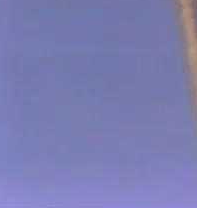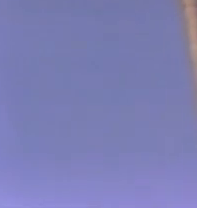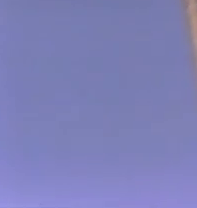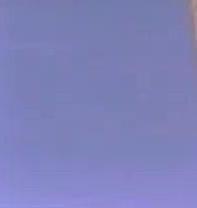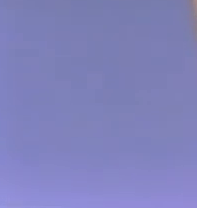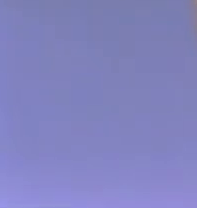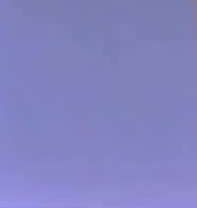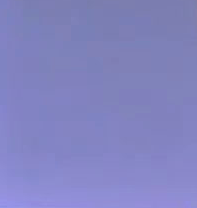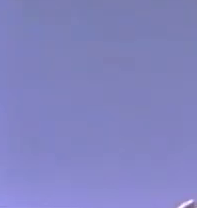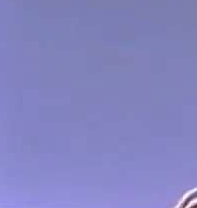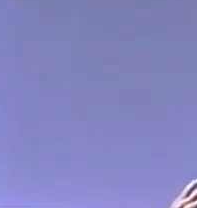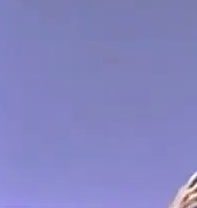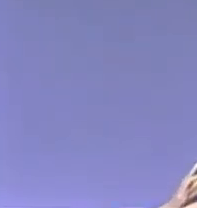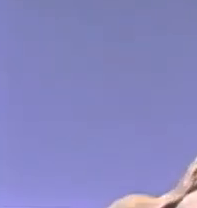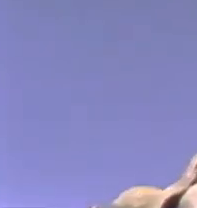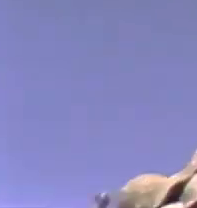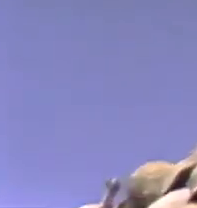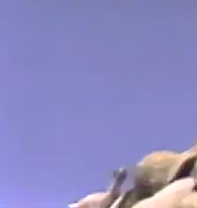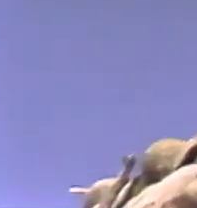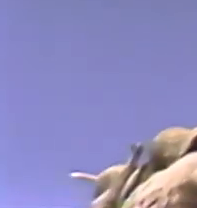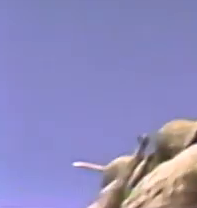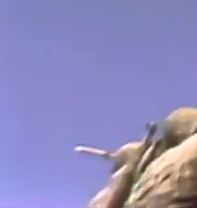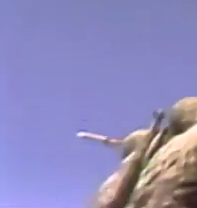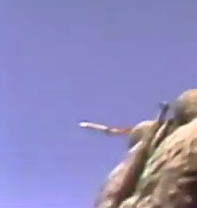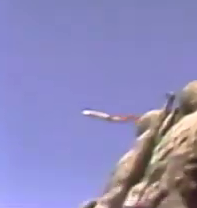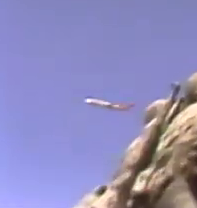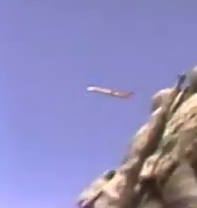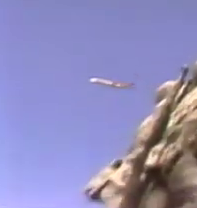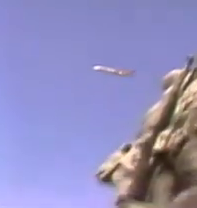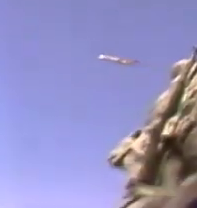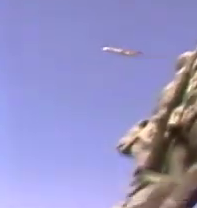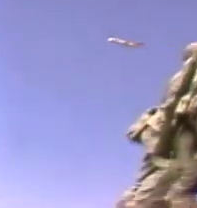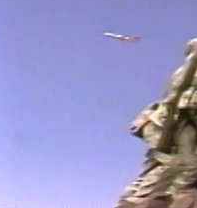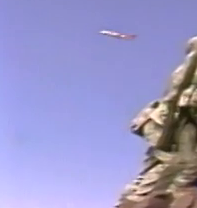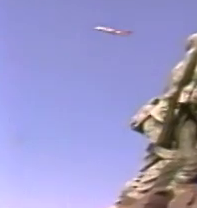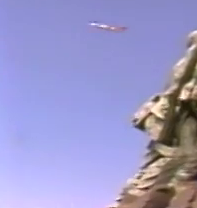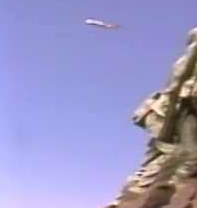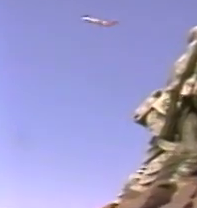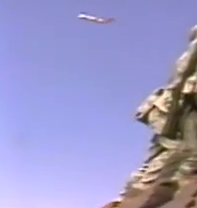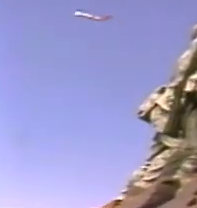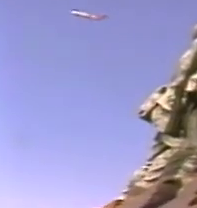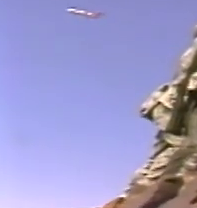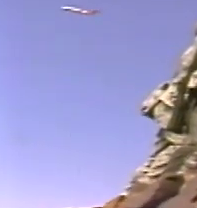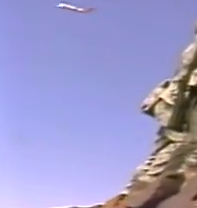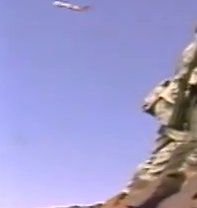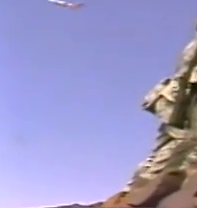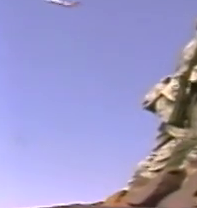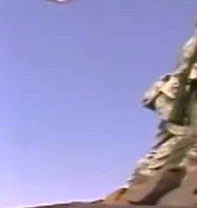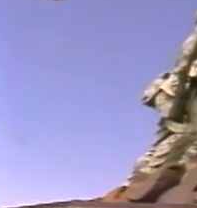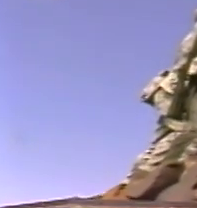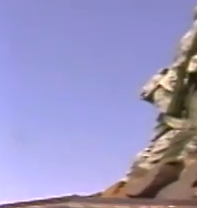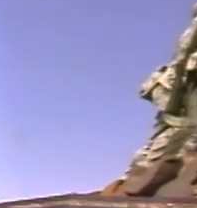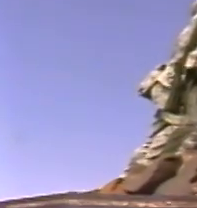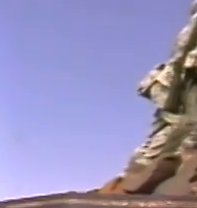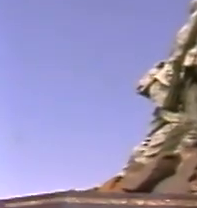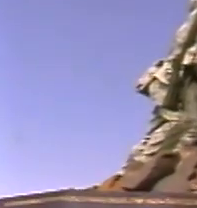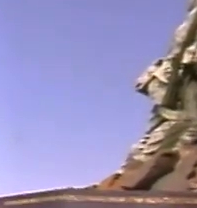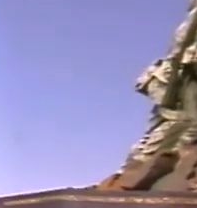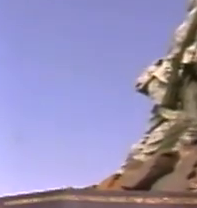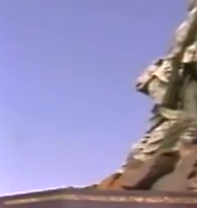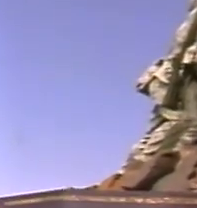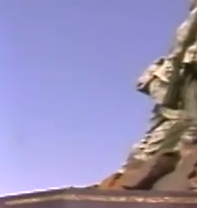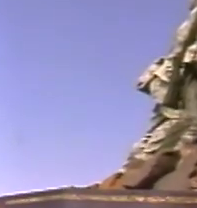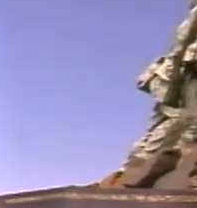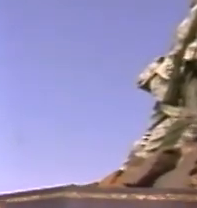the land of the free ¶ ¶ Promise of hope and